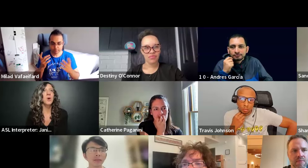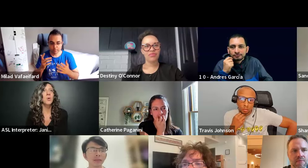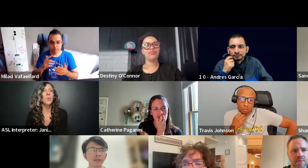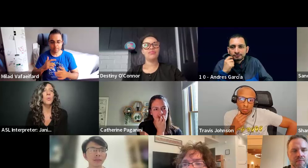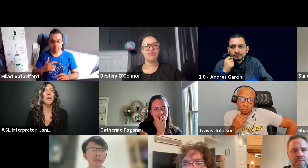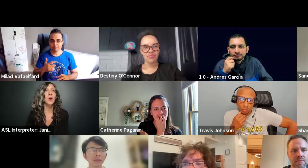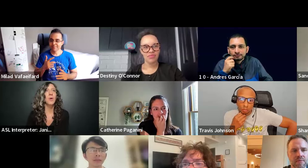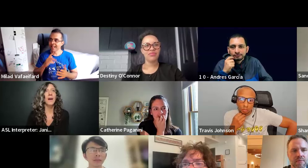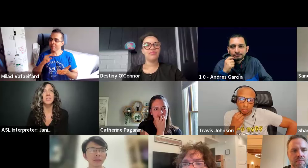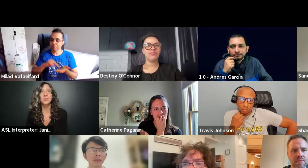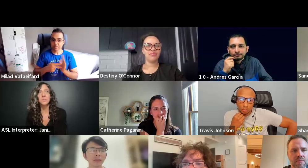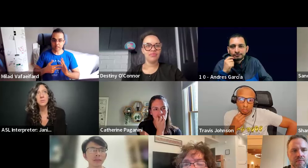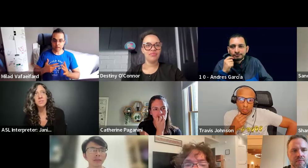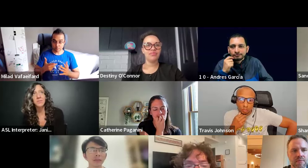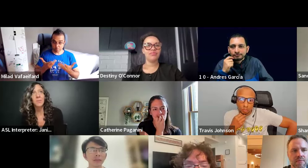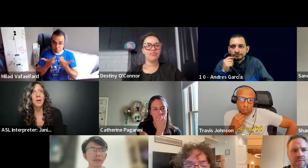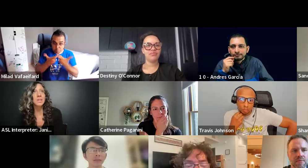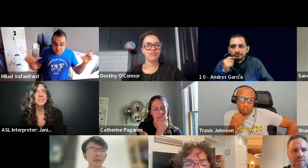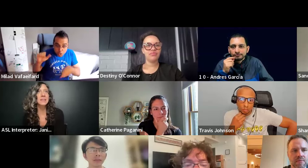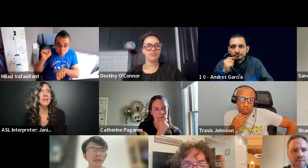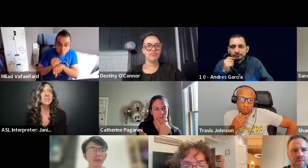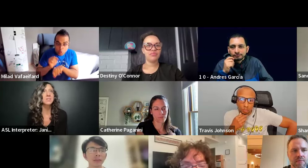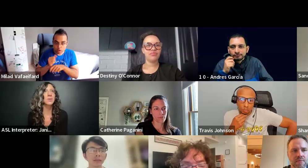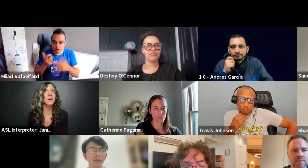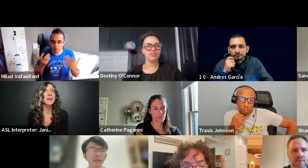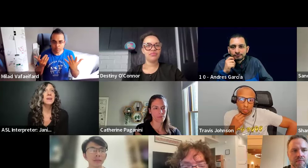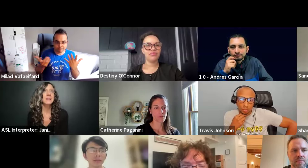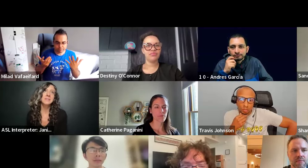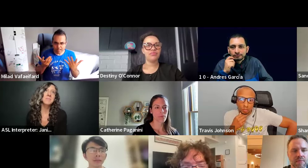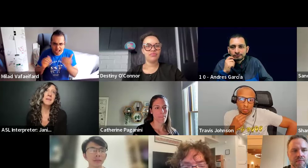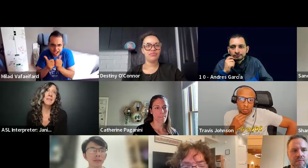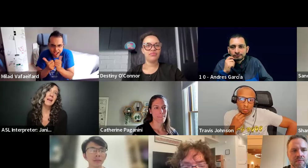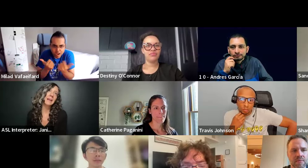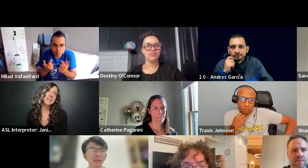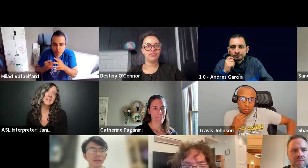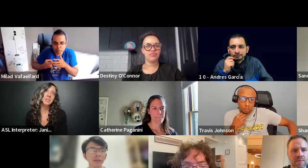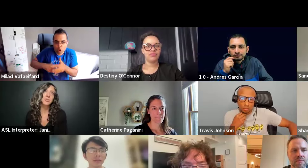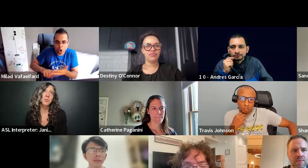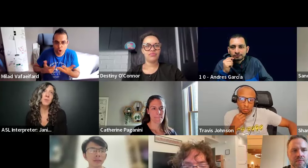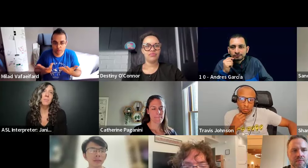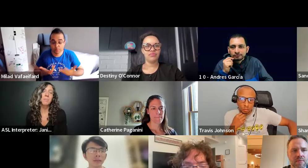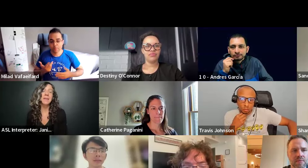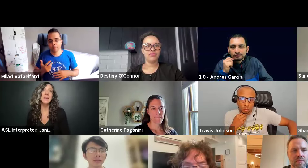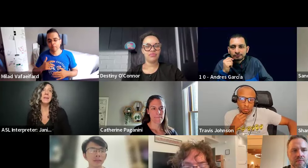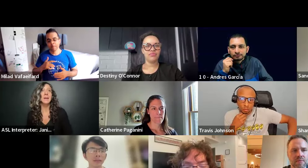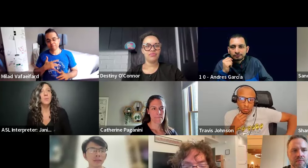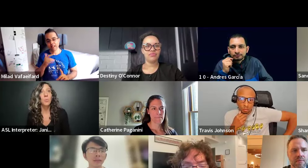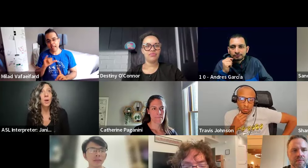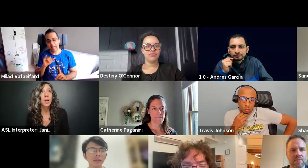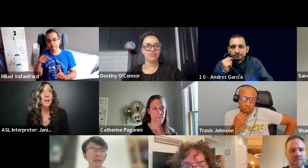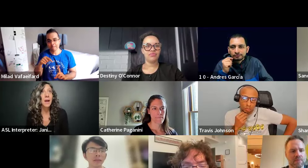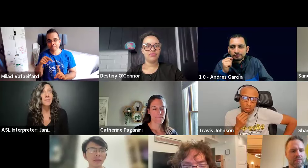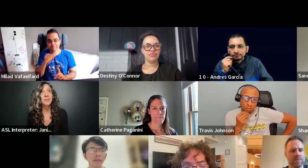sometimes we don't know where to go, how to contribute to different projects like that. so does it mean like I need to contribute a big